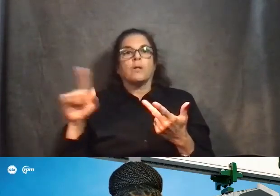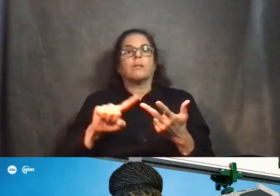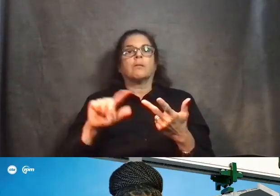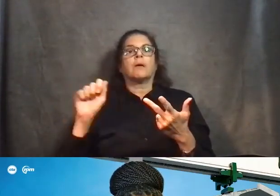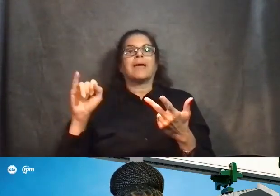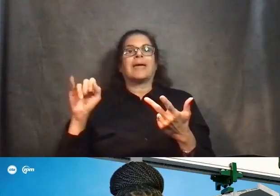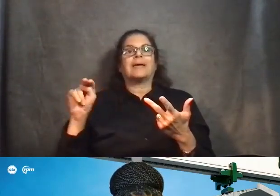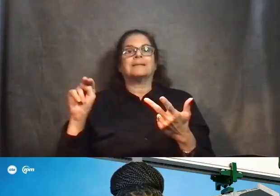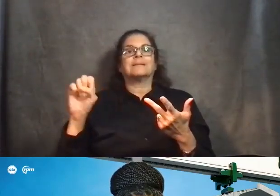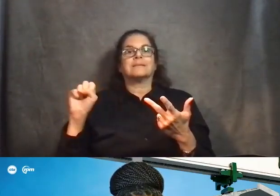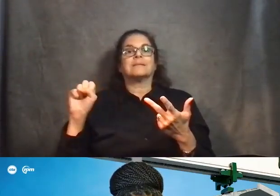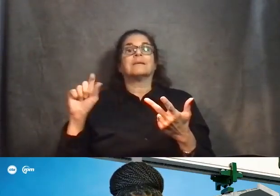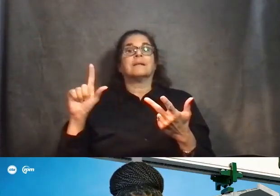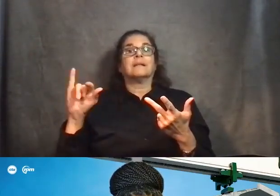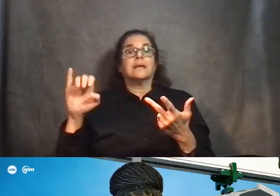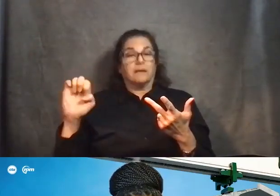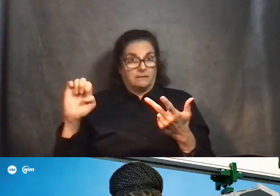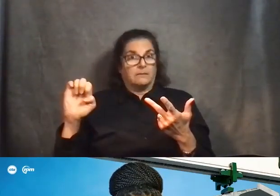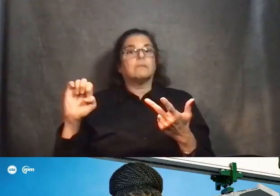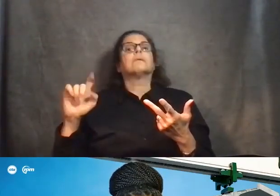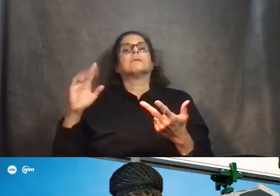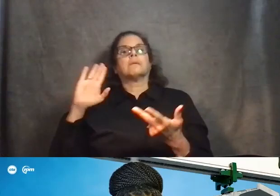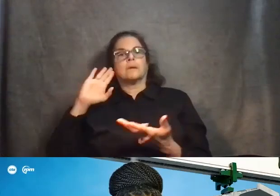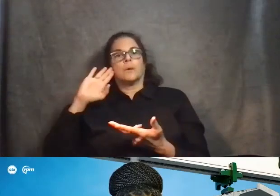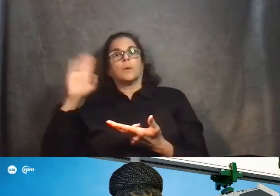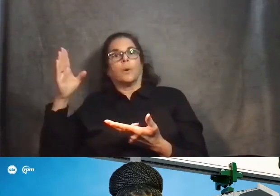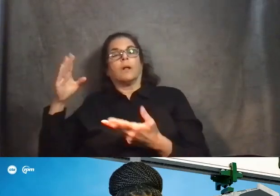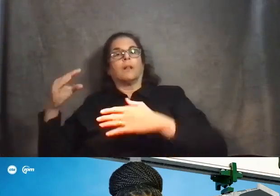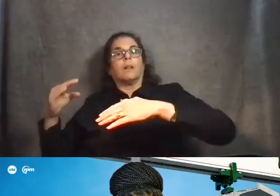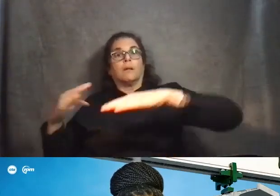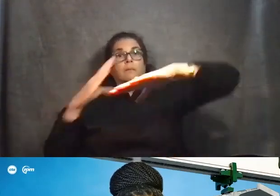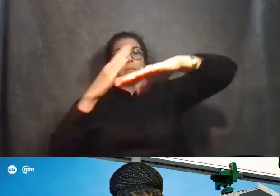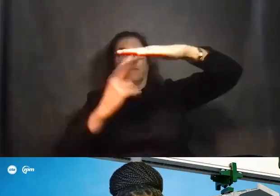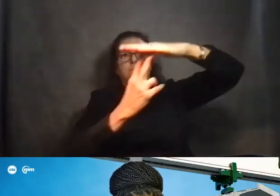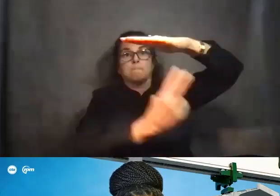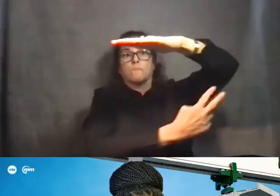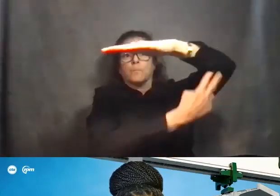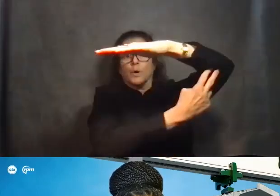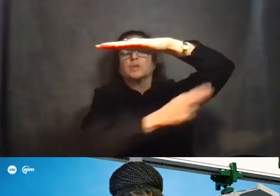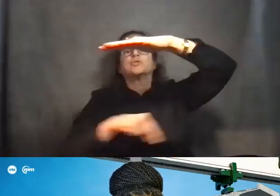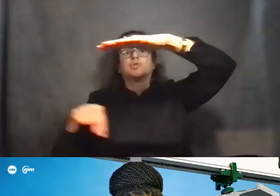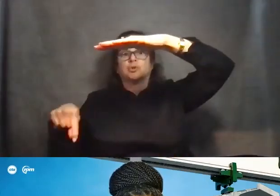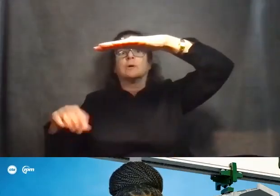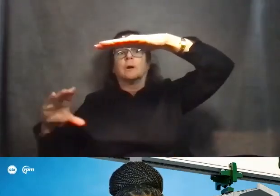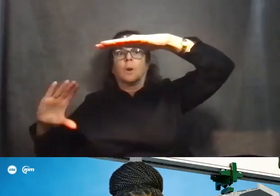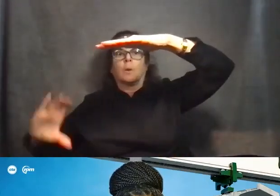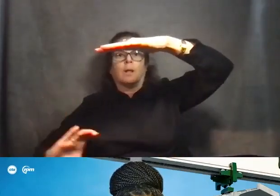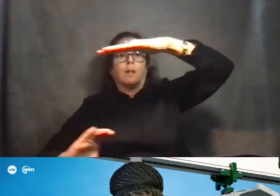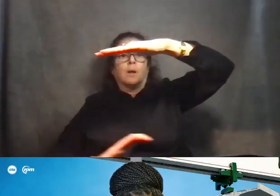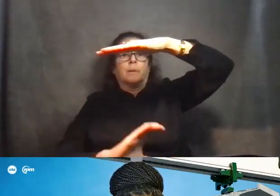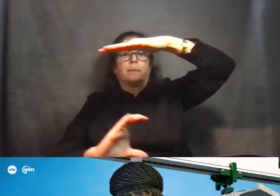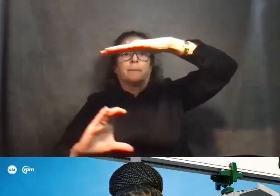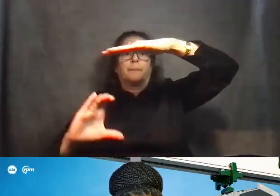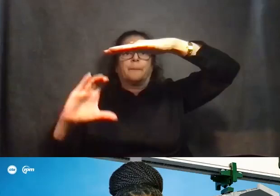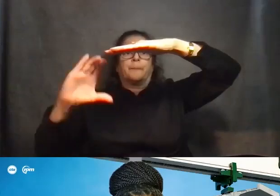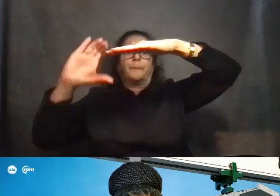we'll lift them, we'll hoist them from street level, put them up on the new bridge, and then we'll deliver them to the gantry. Typically we will be